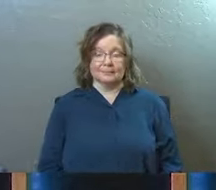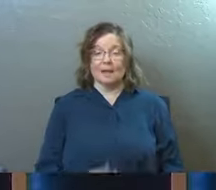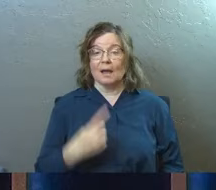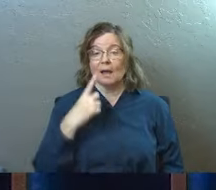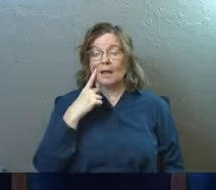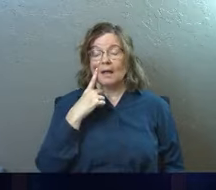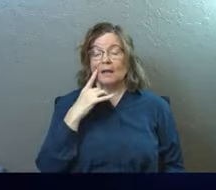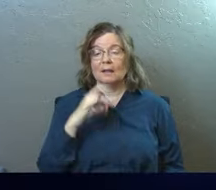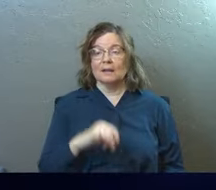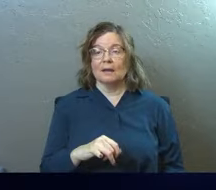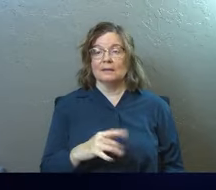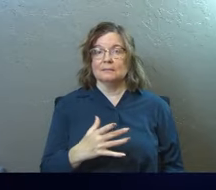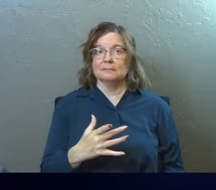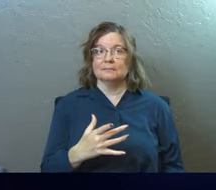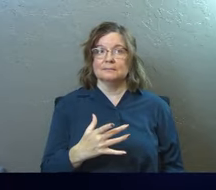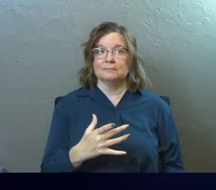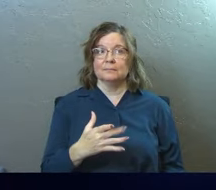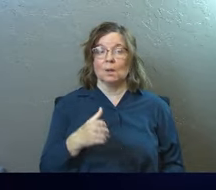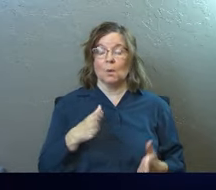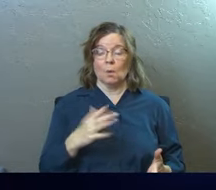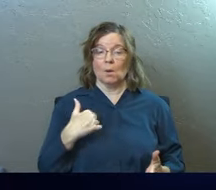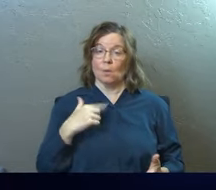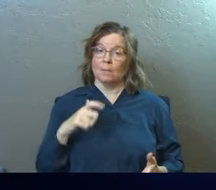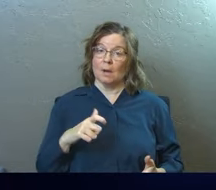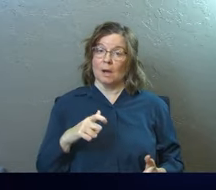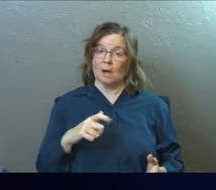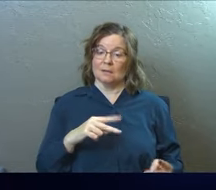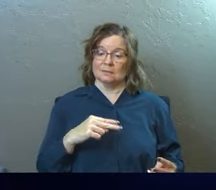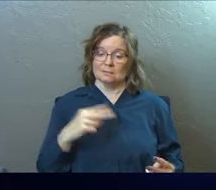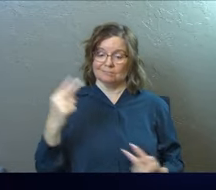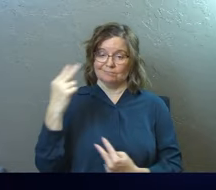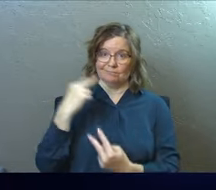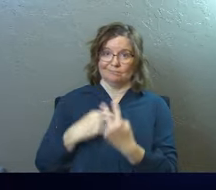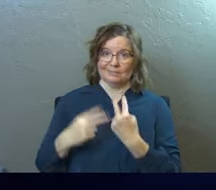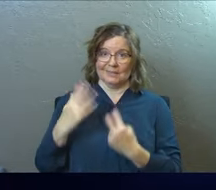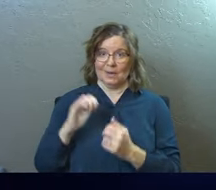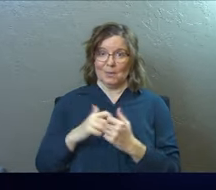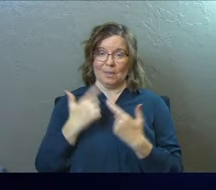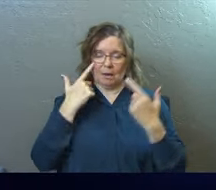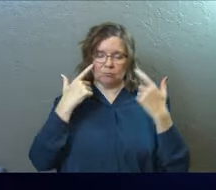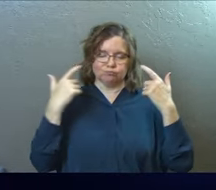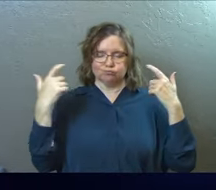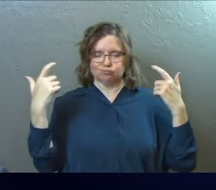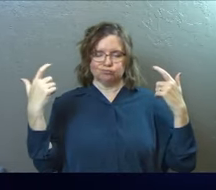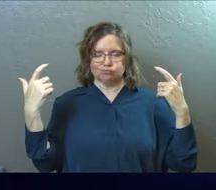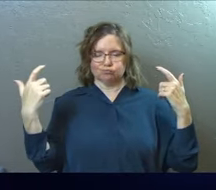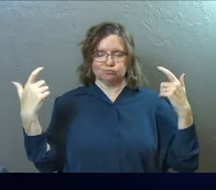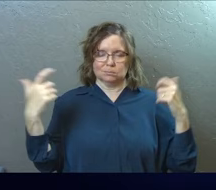I think that the way that we must look to God with our big egos,